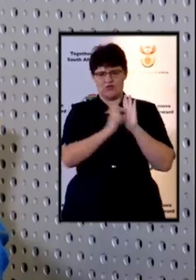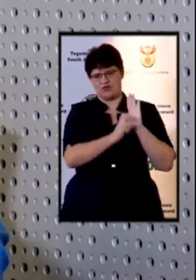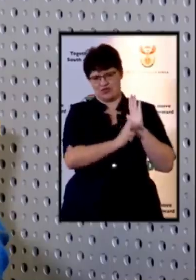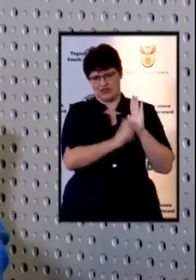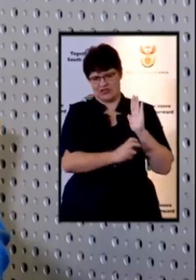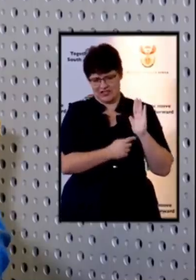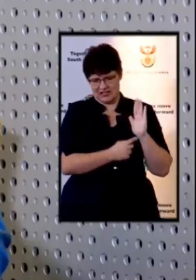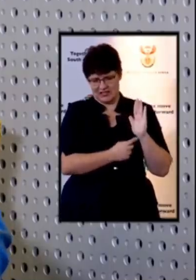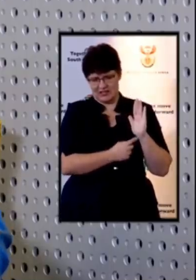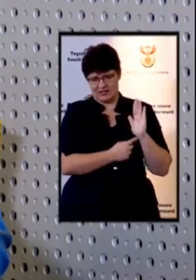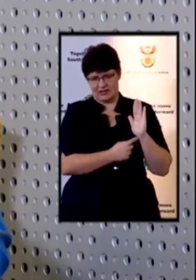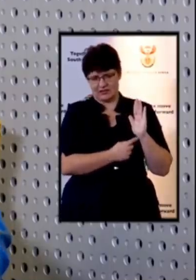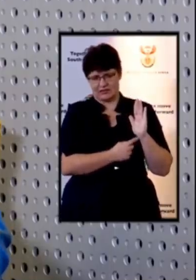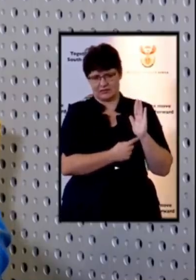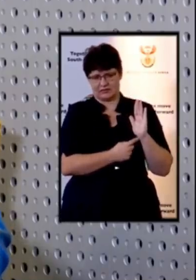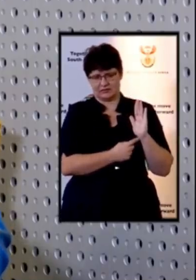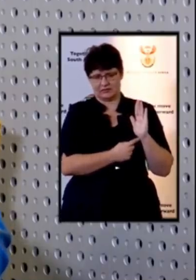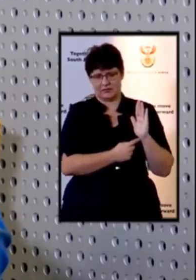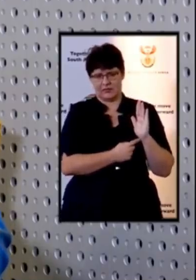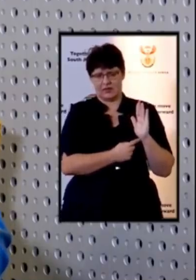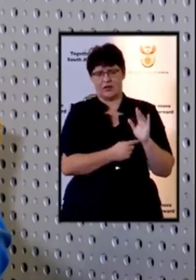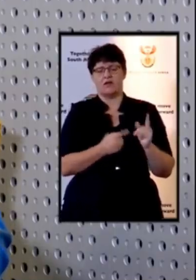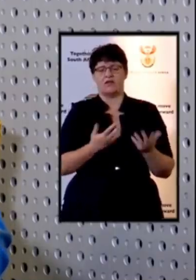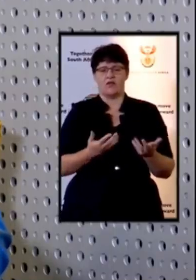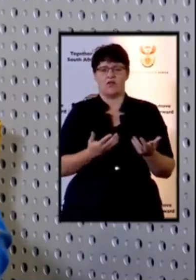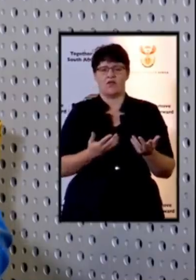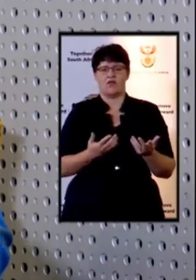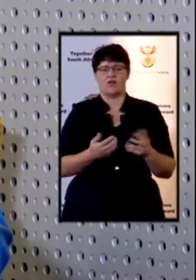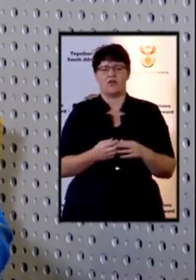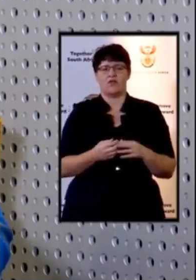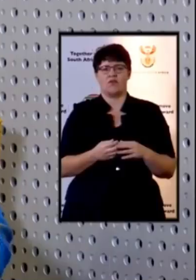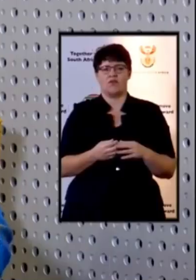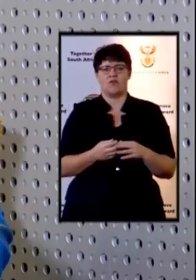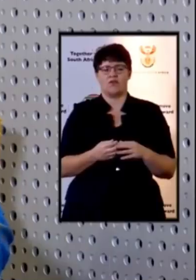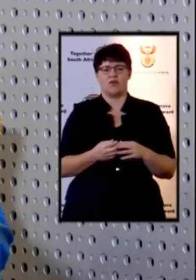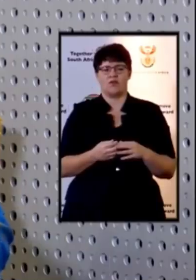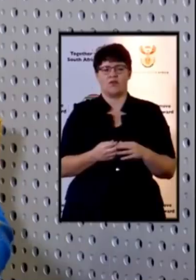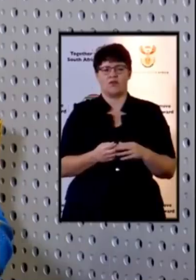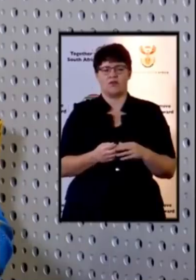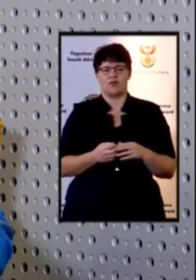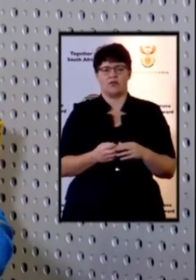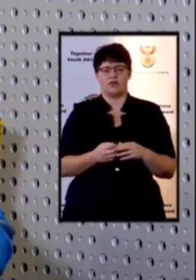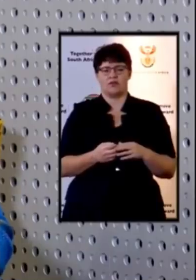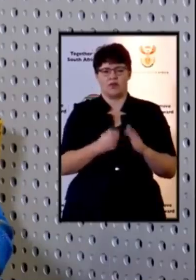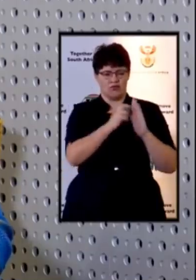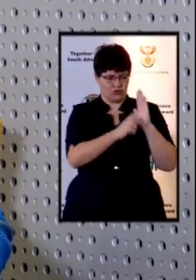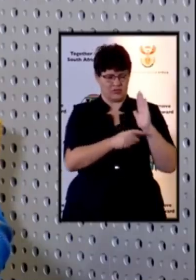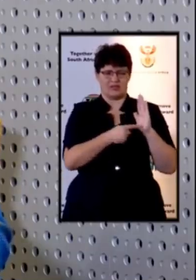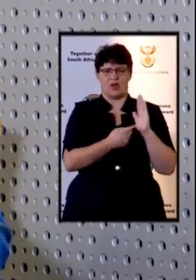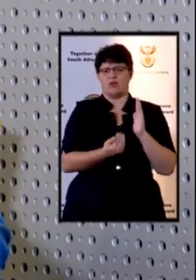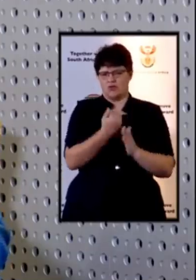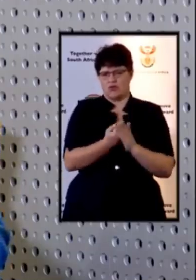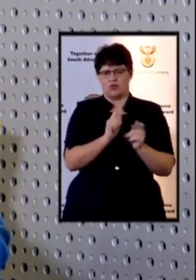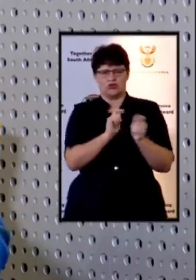are in the the amendments that are in the in the regulations but